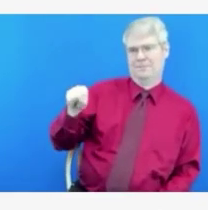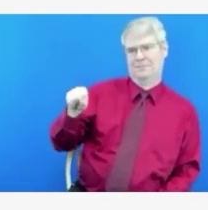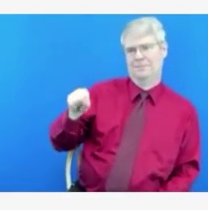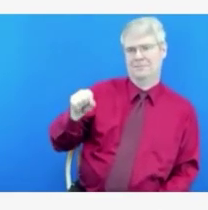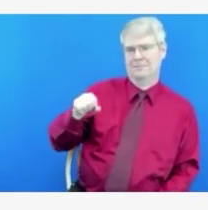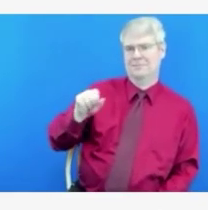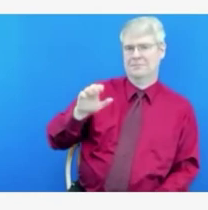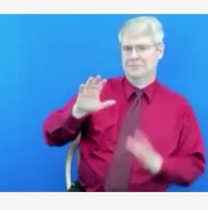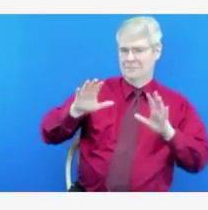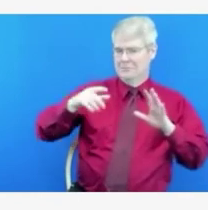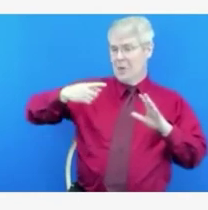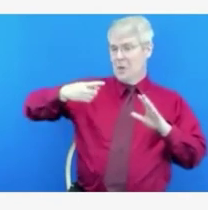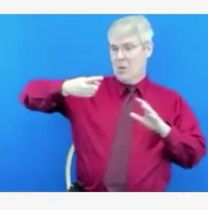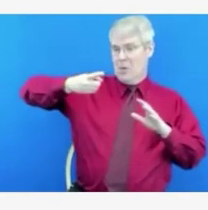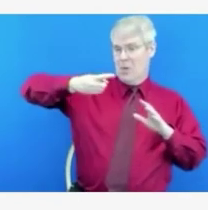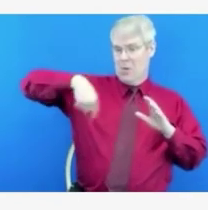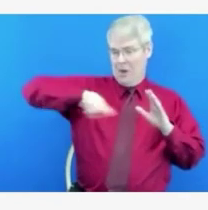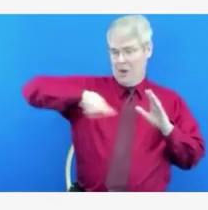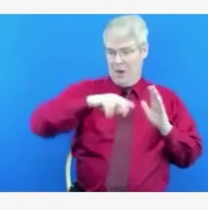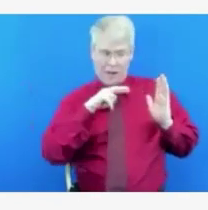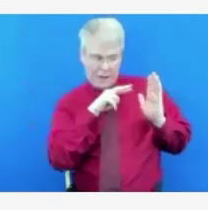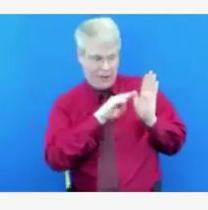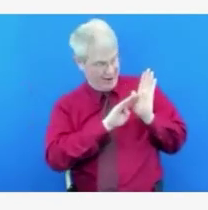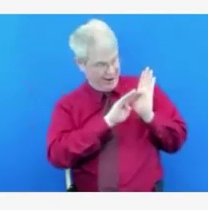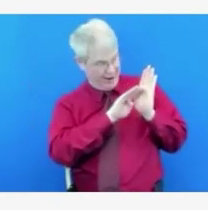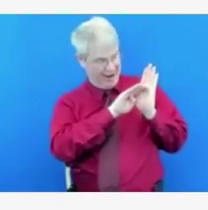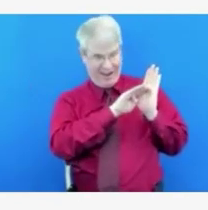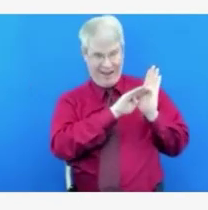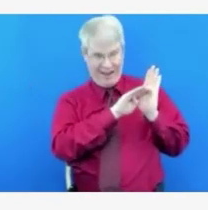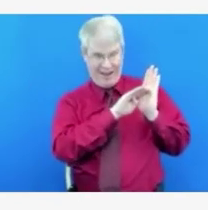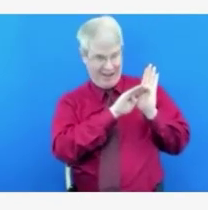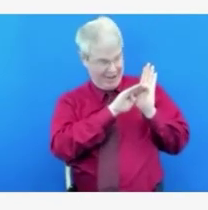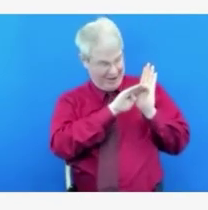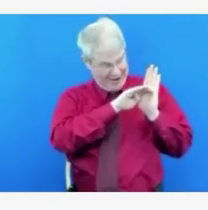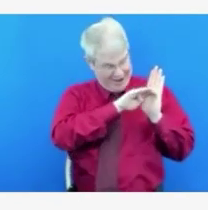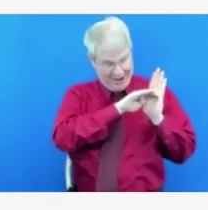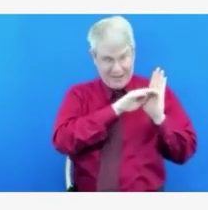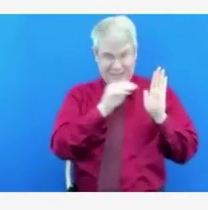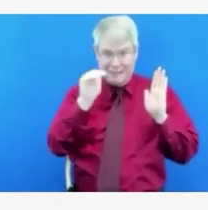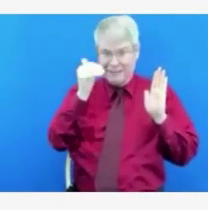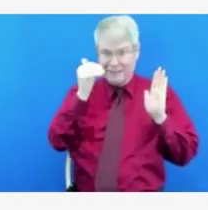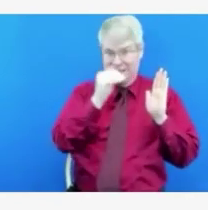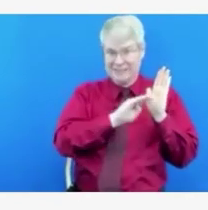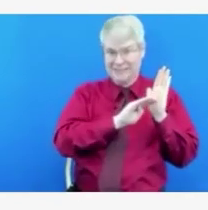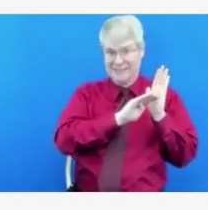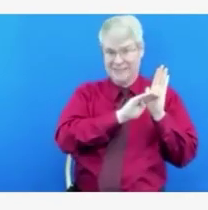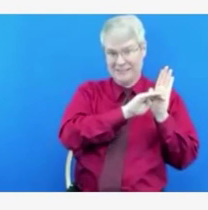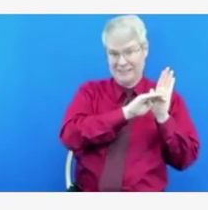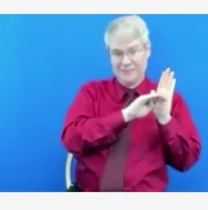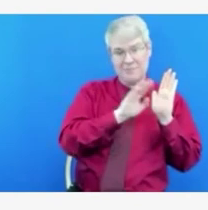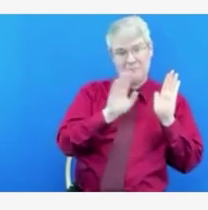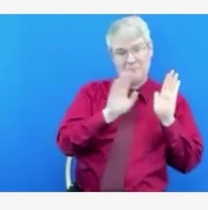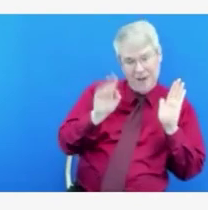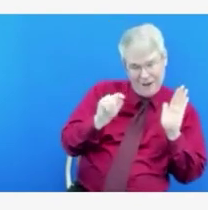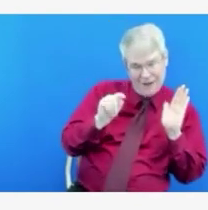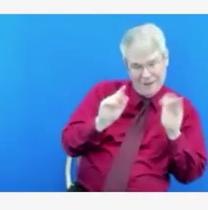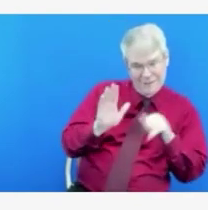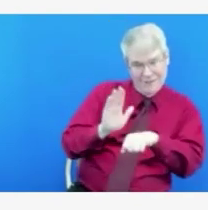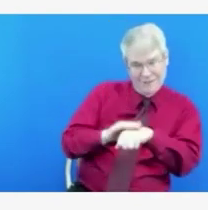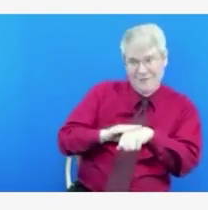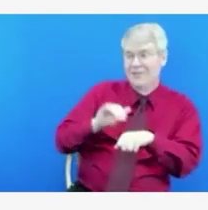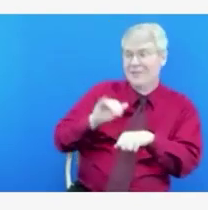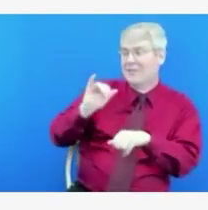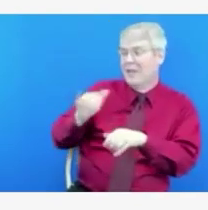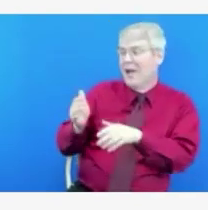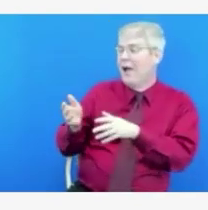backlog of lab reports that need to get caught up. And Dr. Turner was talking about it earlier, so I will have her follow up.